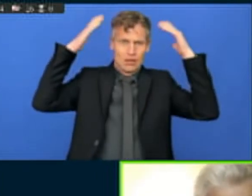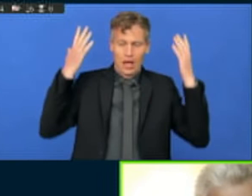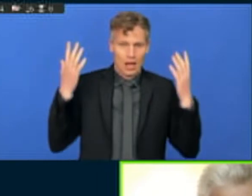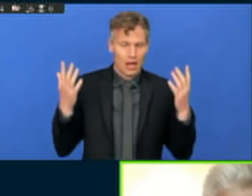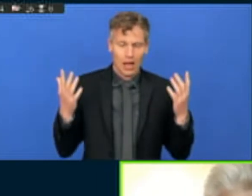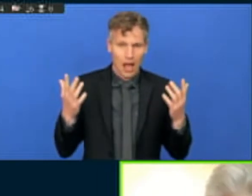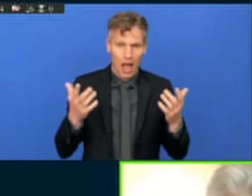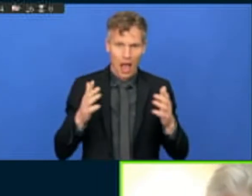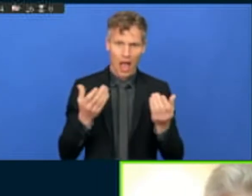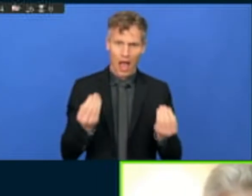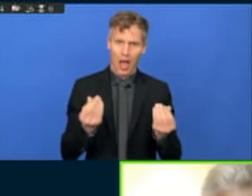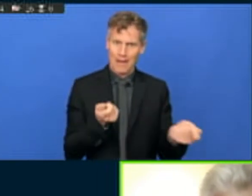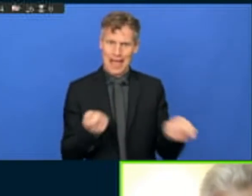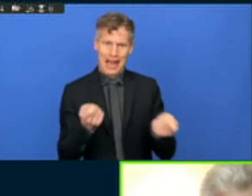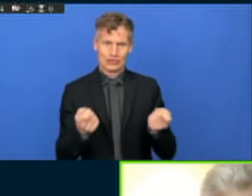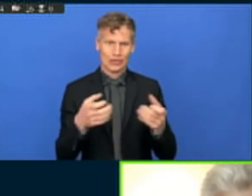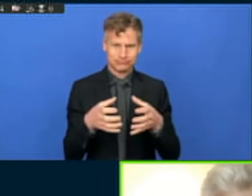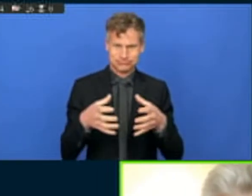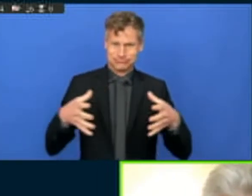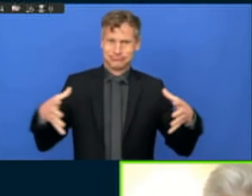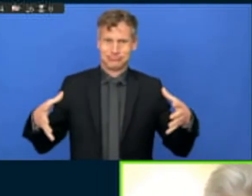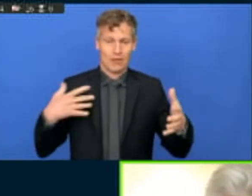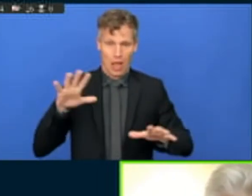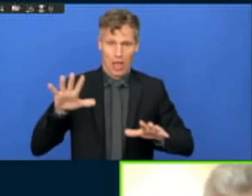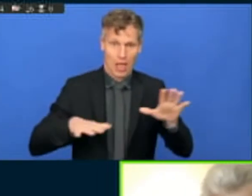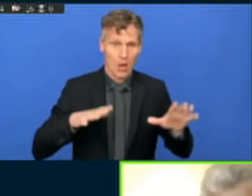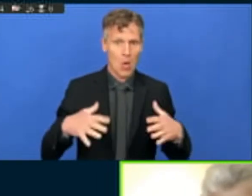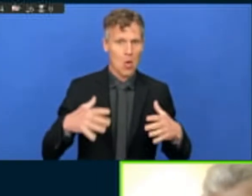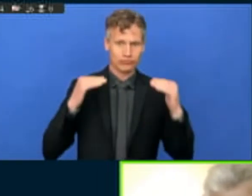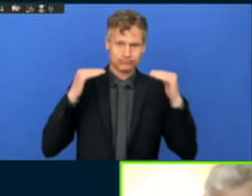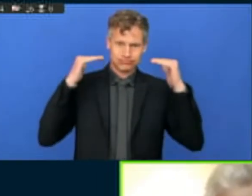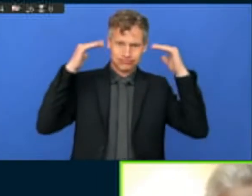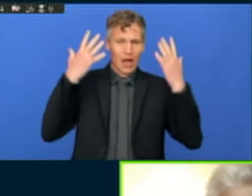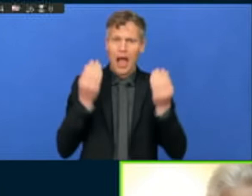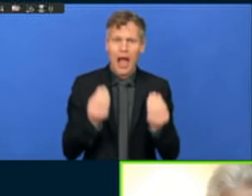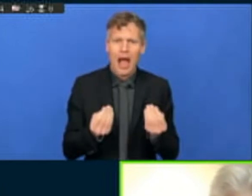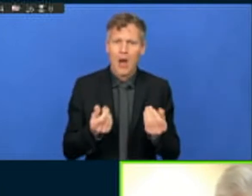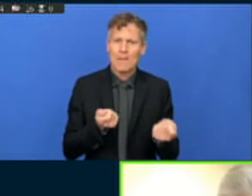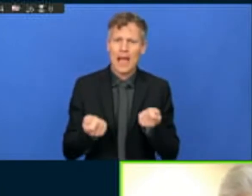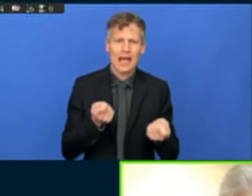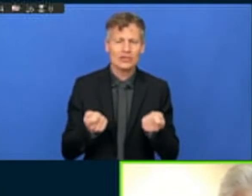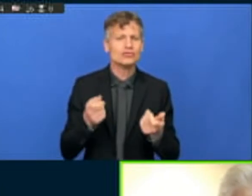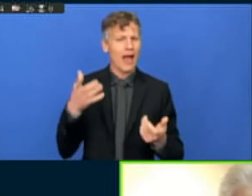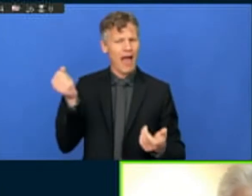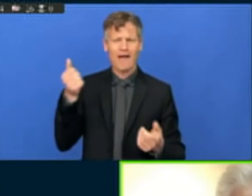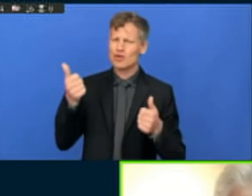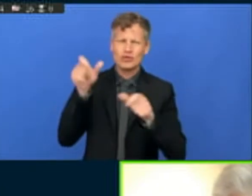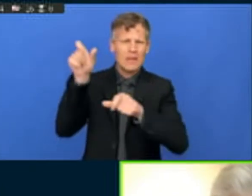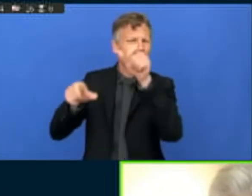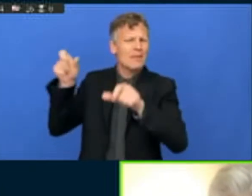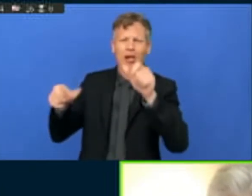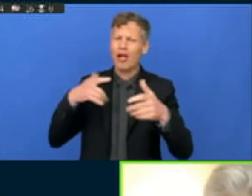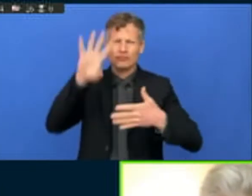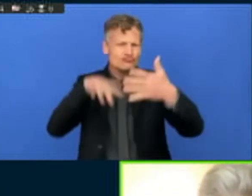.7% is very, very difficult, even with strong capacity and systems and